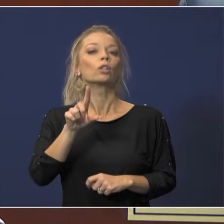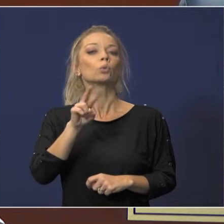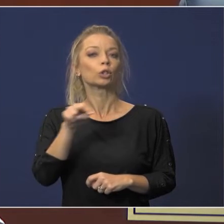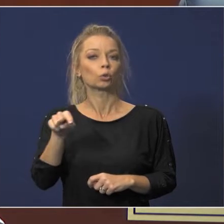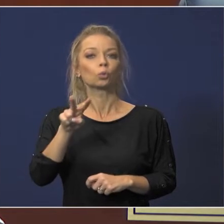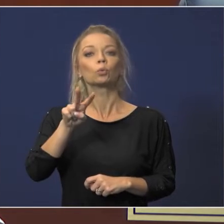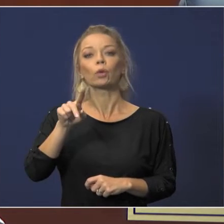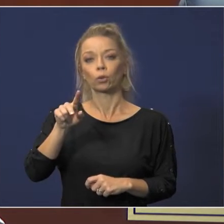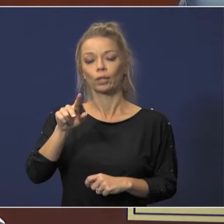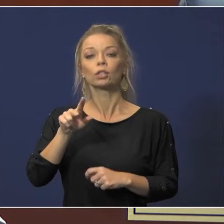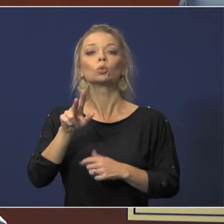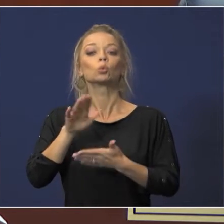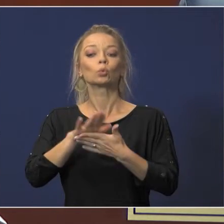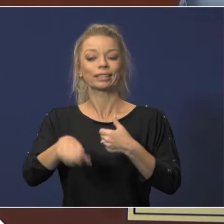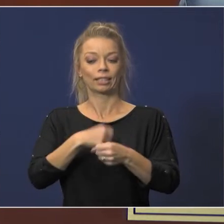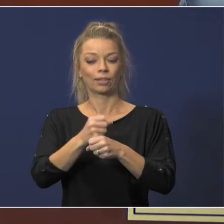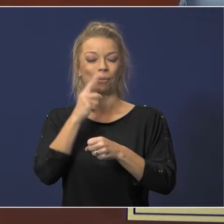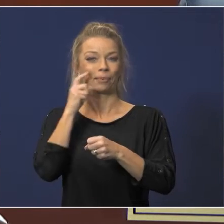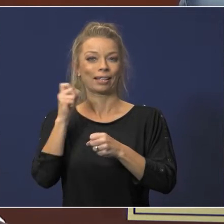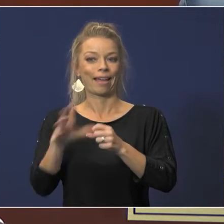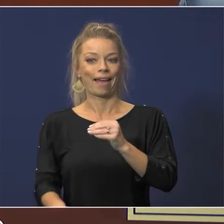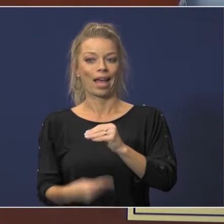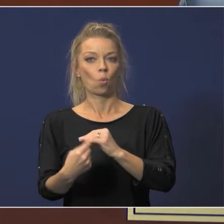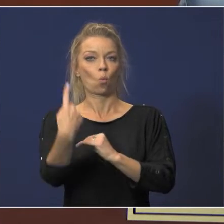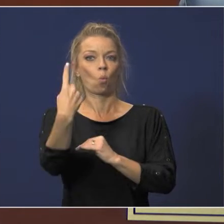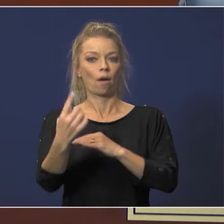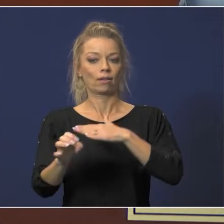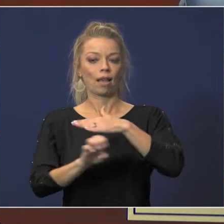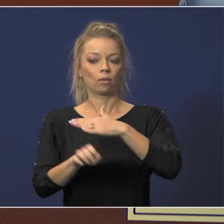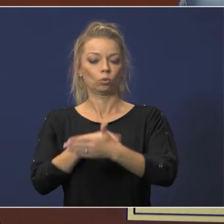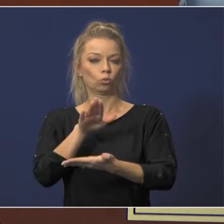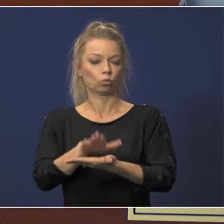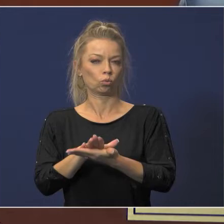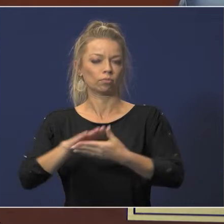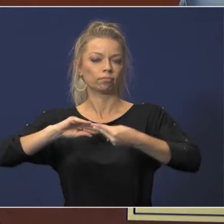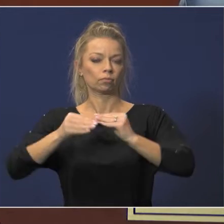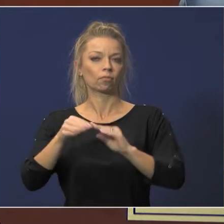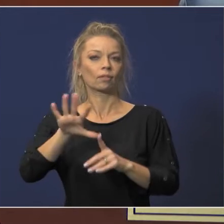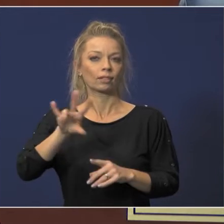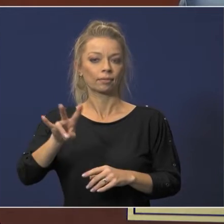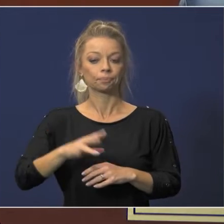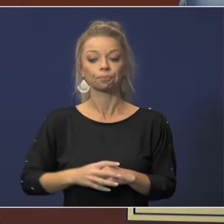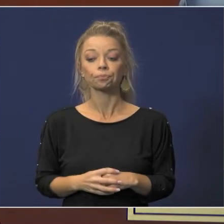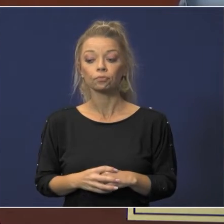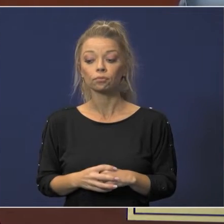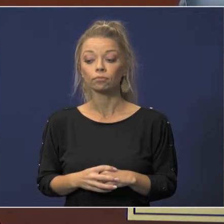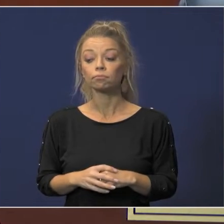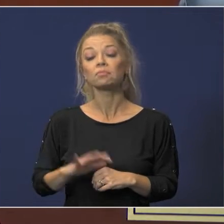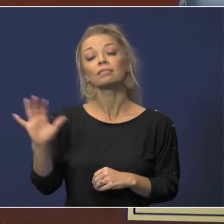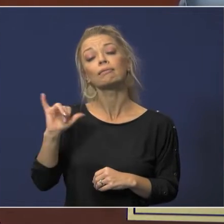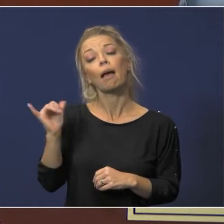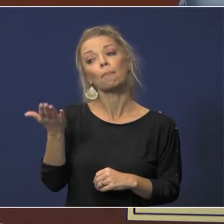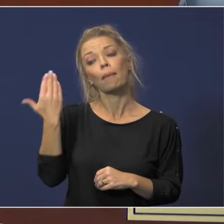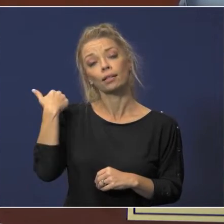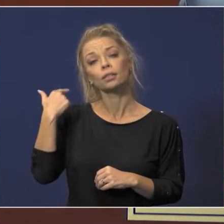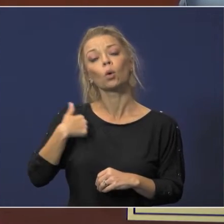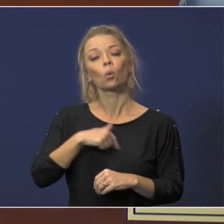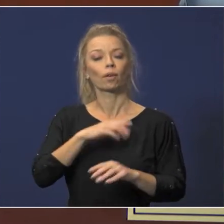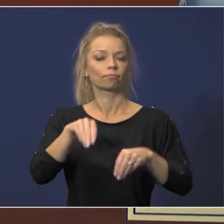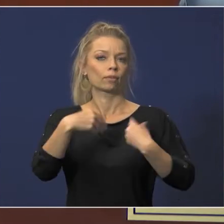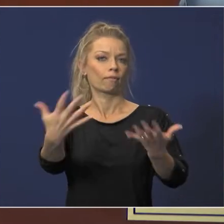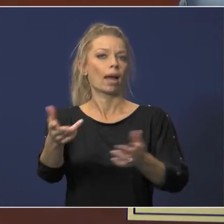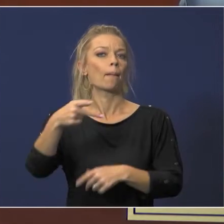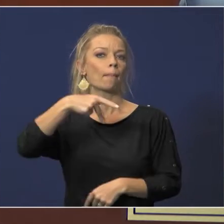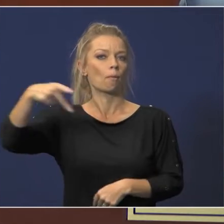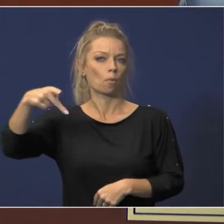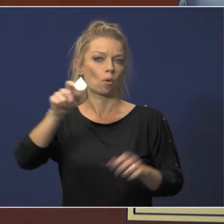as a result of one new elementary school elementary 57 like in the past we provided you with a copy of our powerpoint presentation